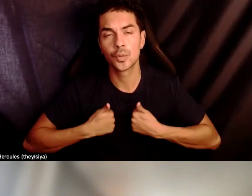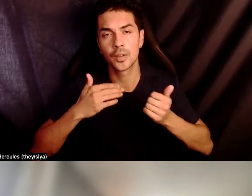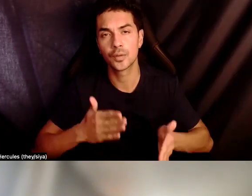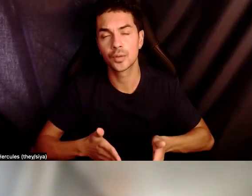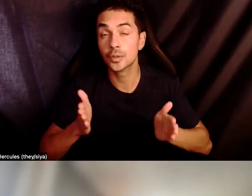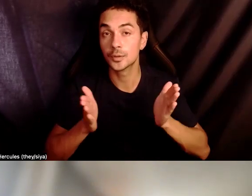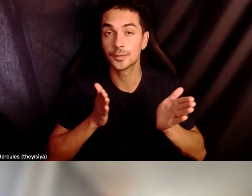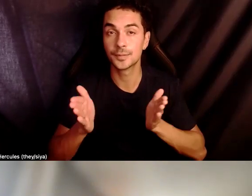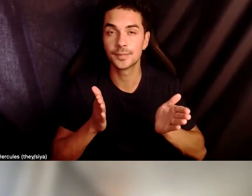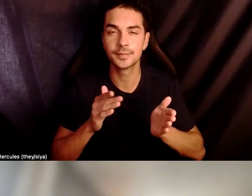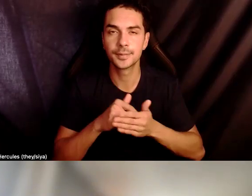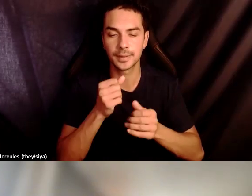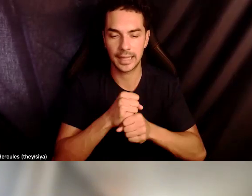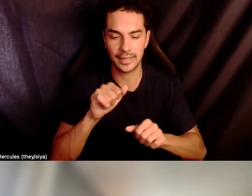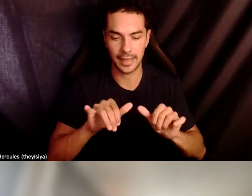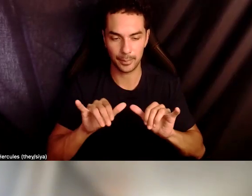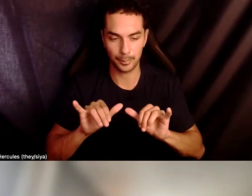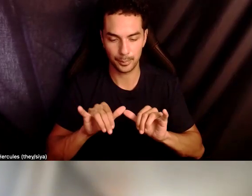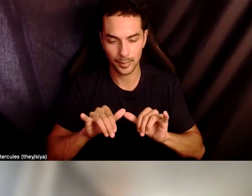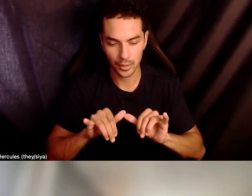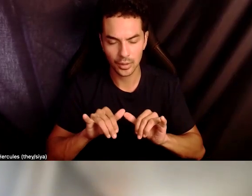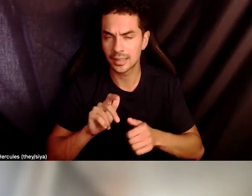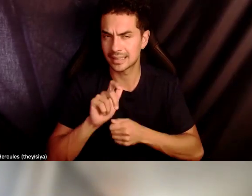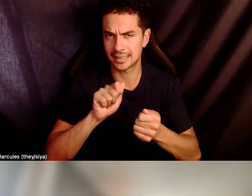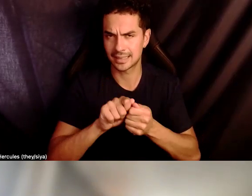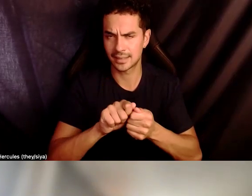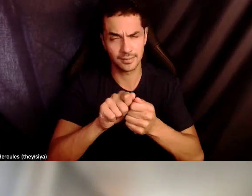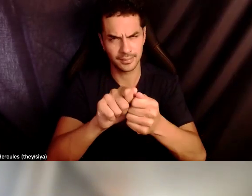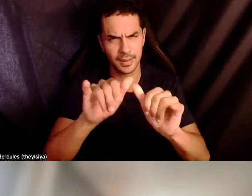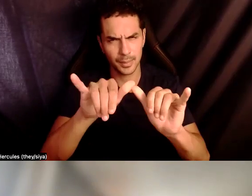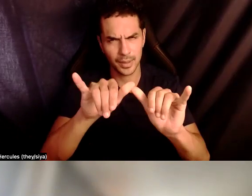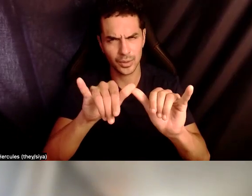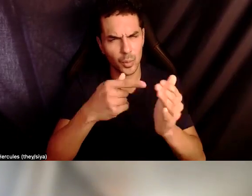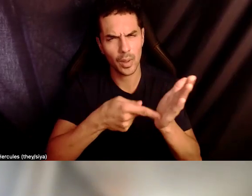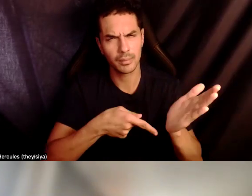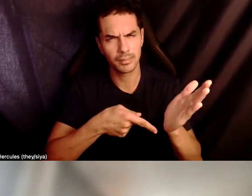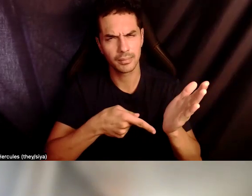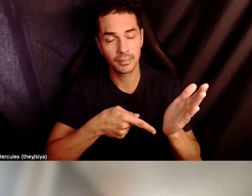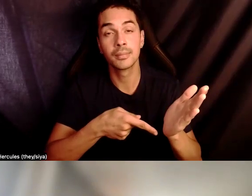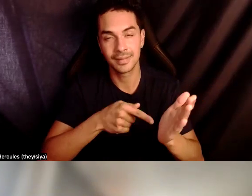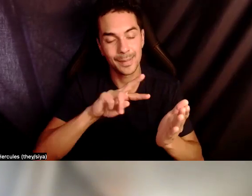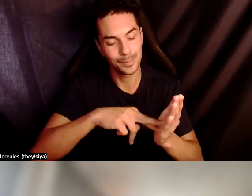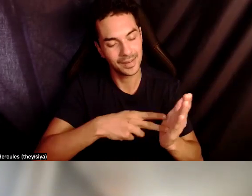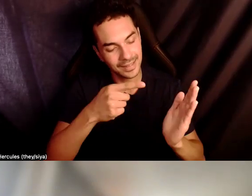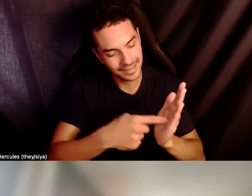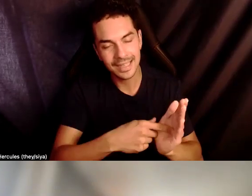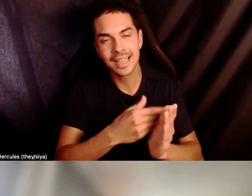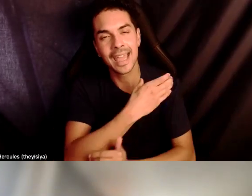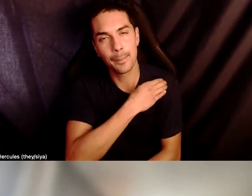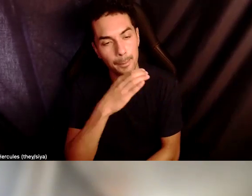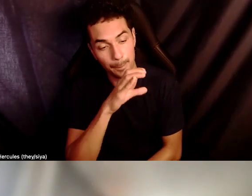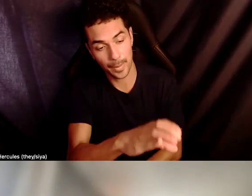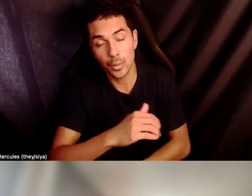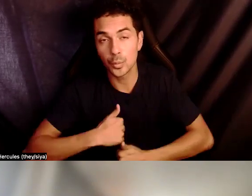and, um, just to get that measure, right. And exactly what are we measuring? And then taking to that account, really empowering our survivor's